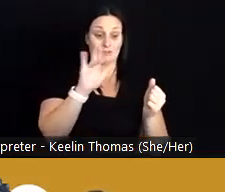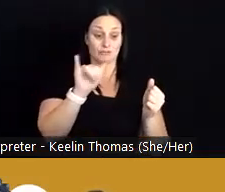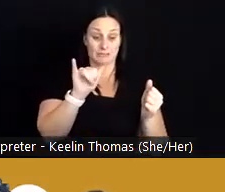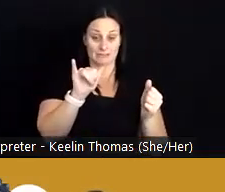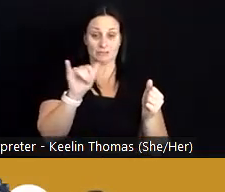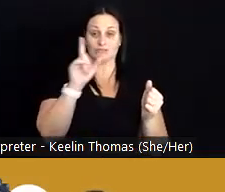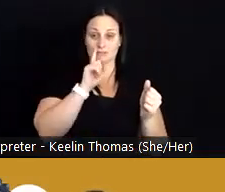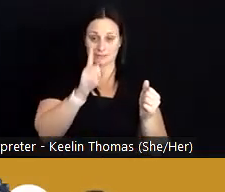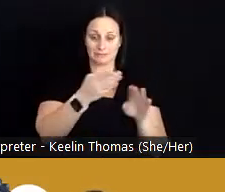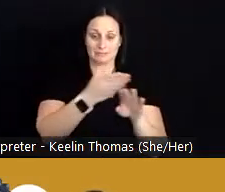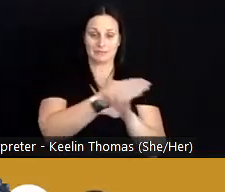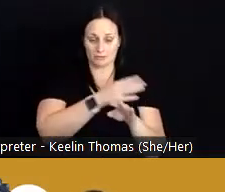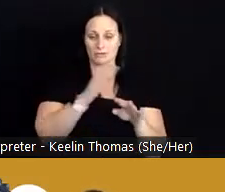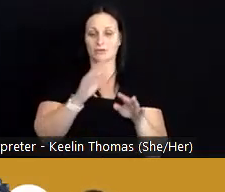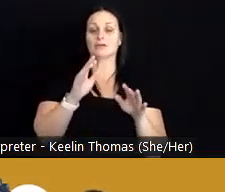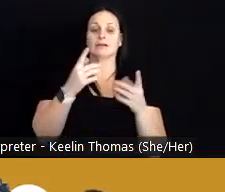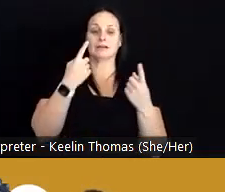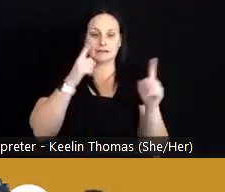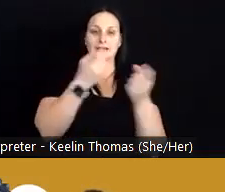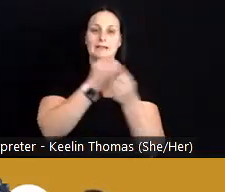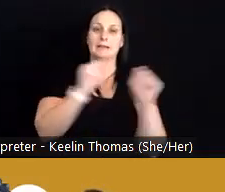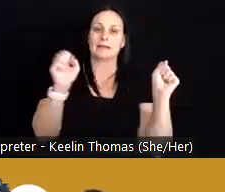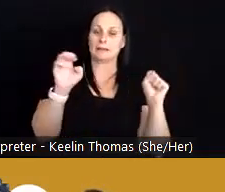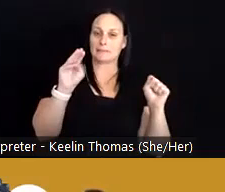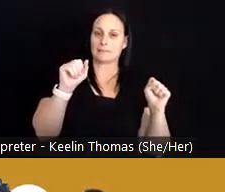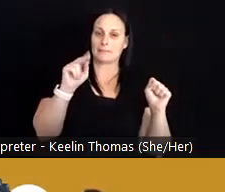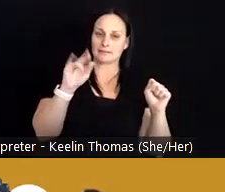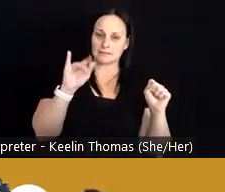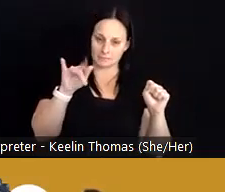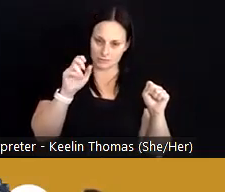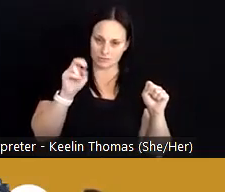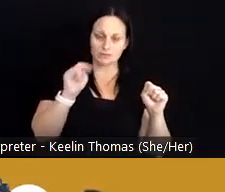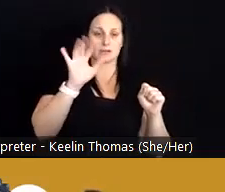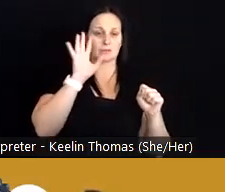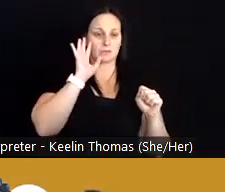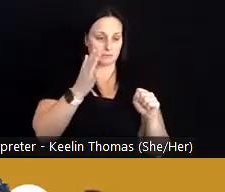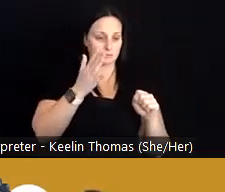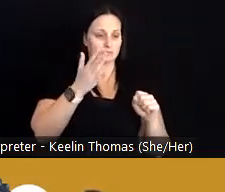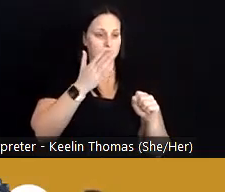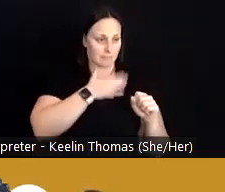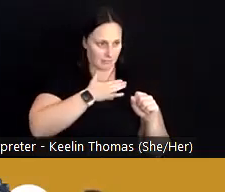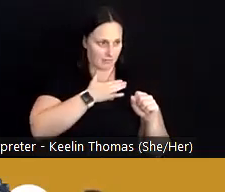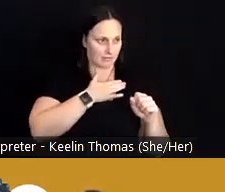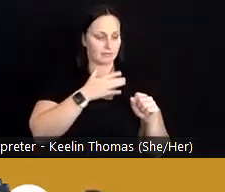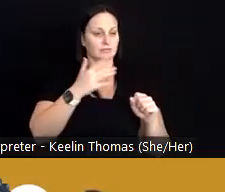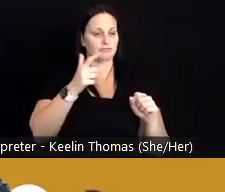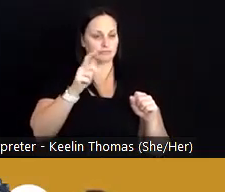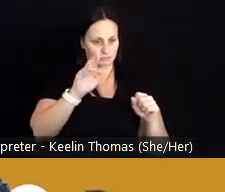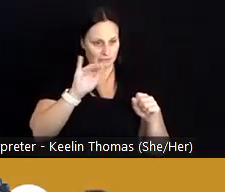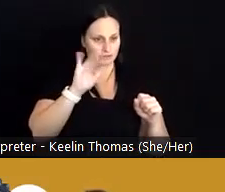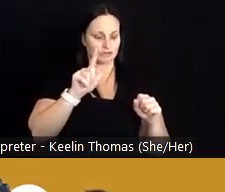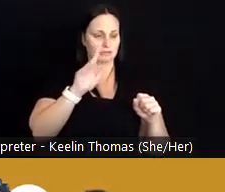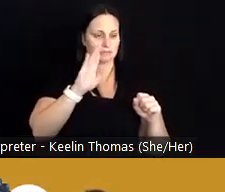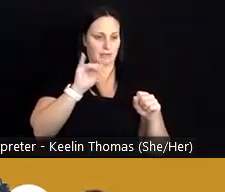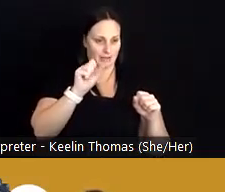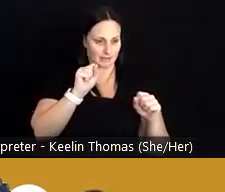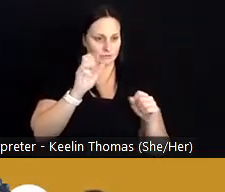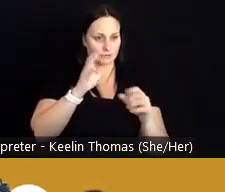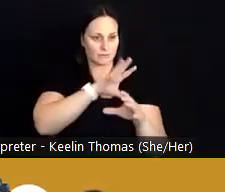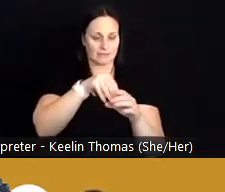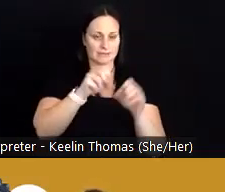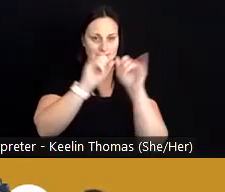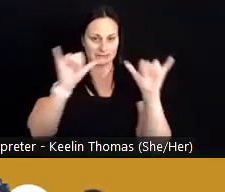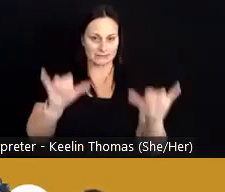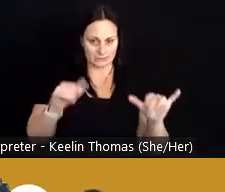emancipation structures of racism that maintained white privileges, racial bias within our justice system that we just have to look to